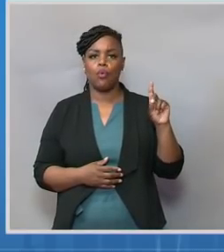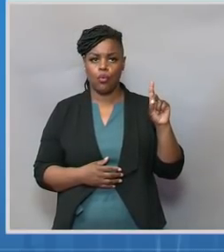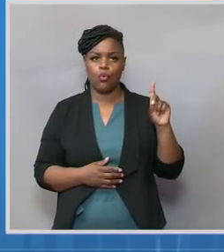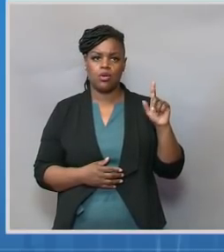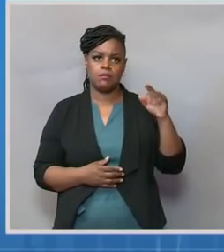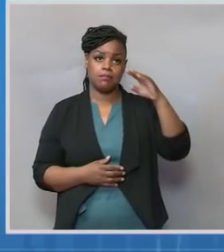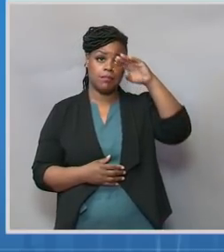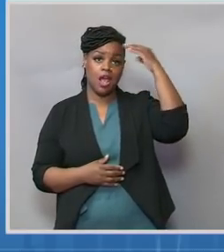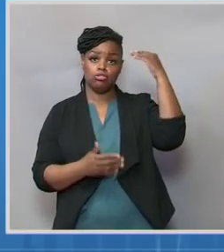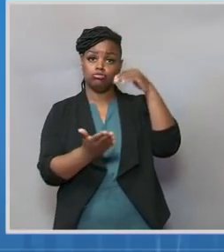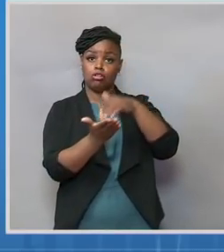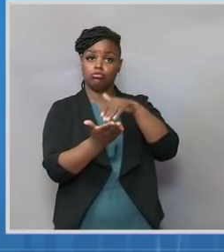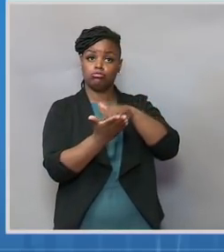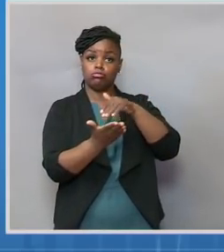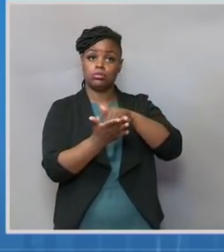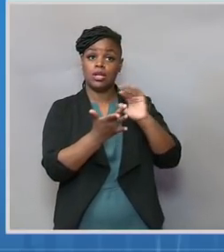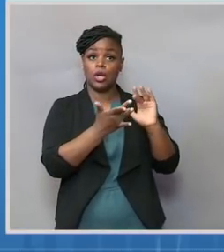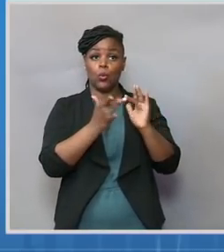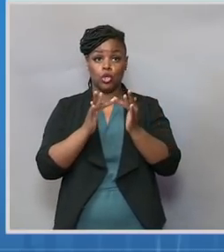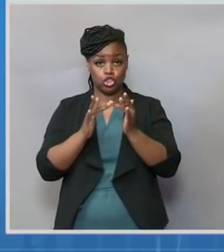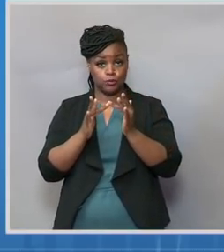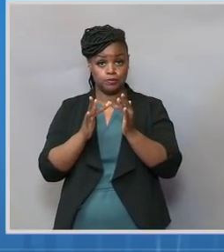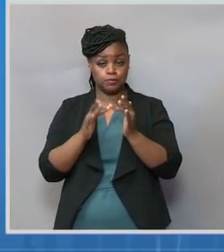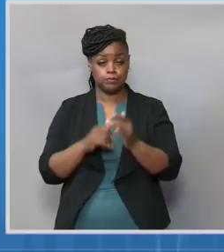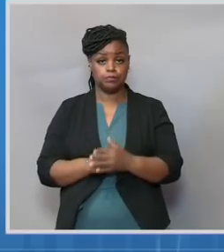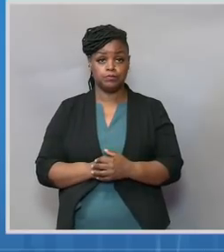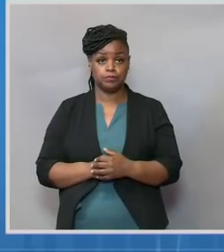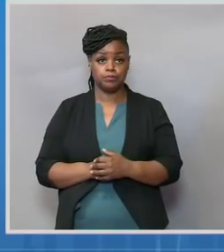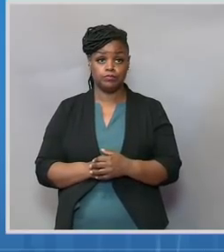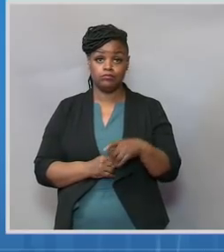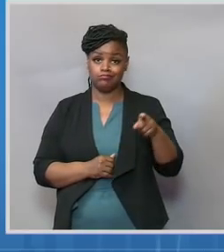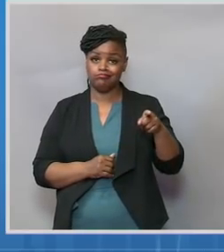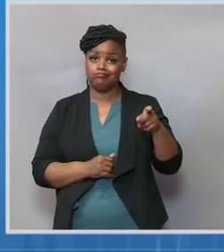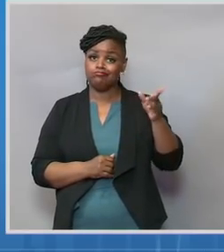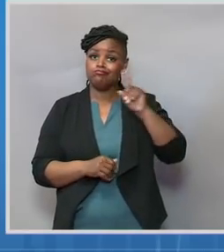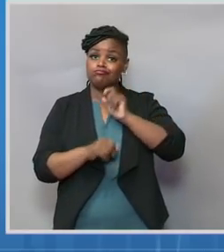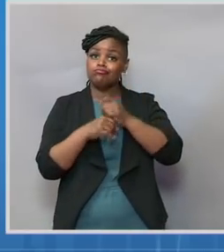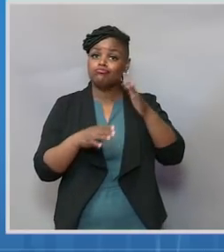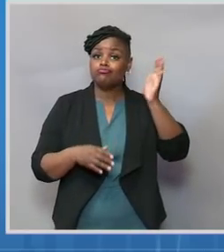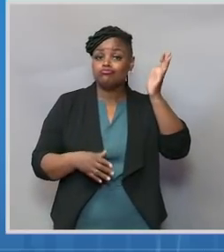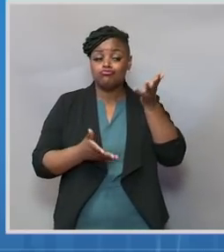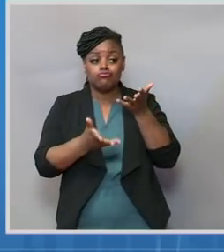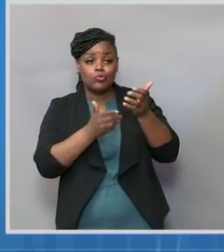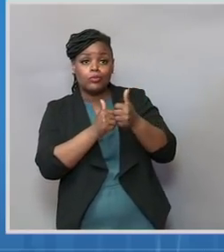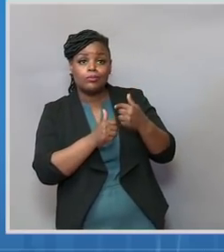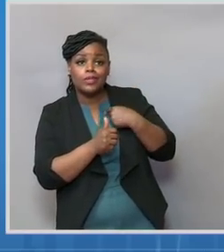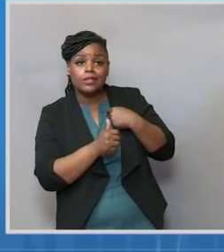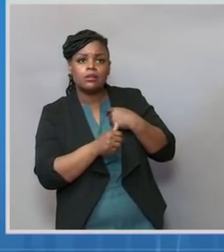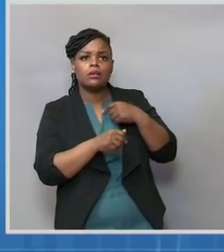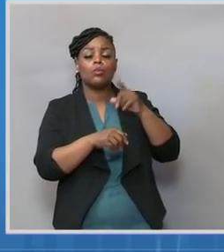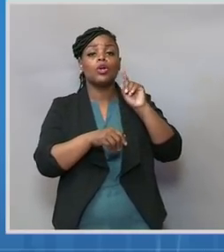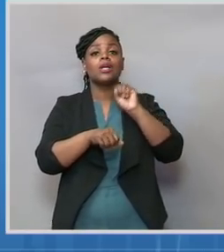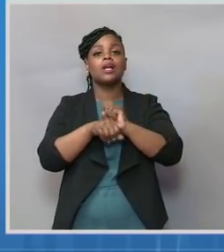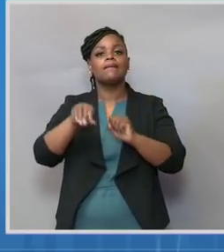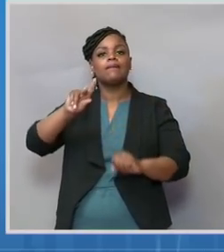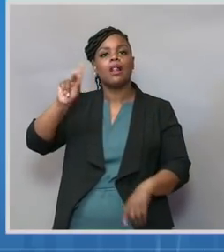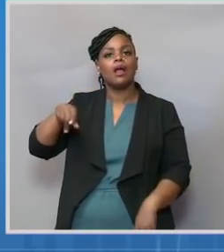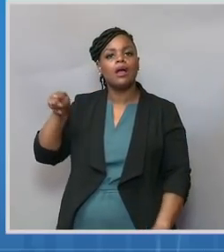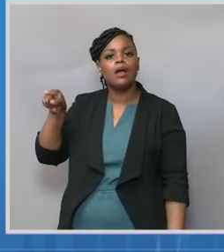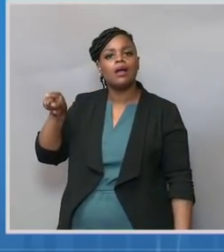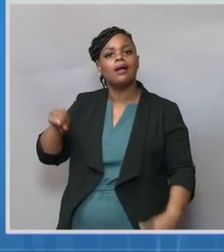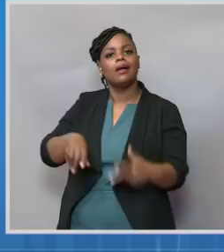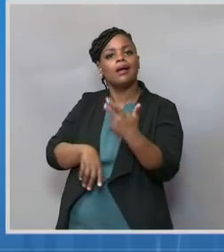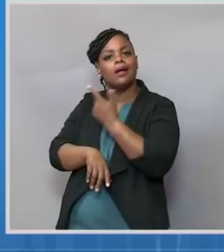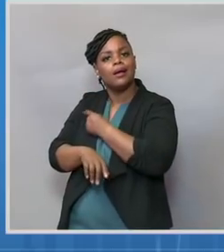with the Corps and with me about her work in Philadelphia, testing, informing, and ultimately vaccinating tens of thousands of